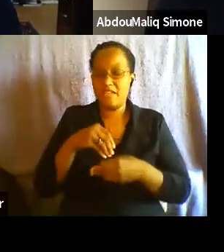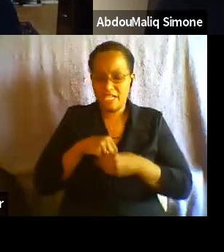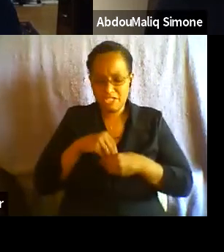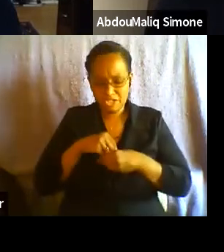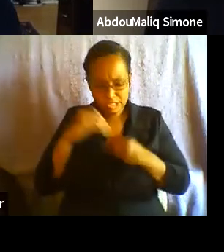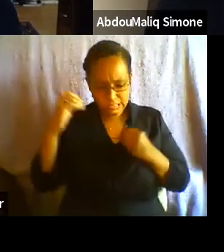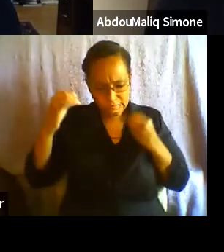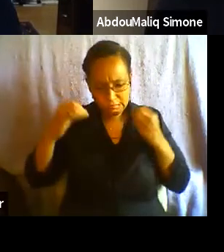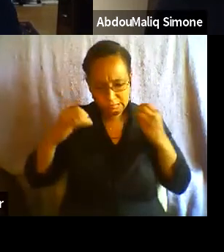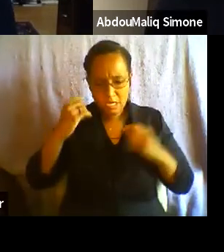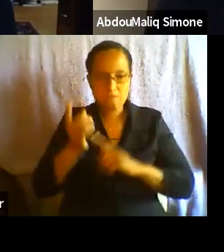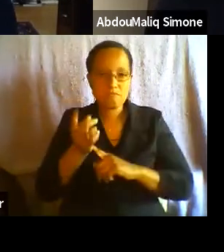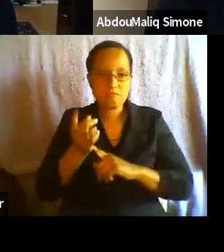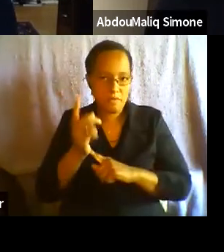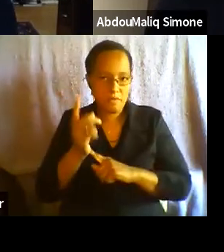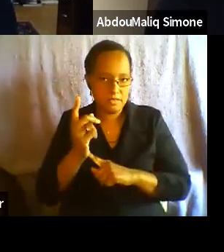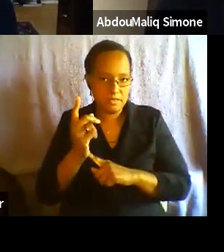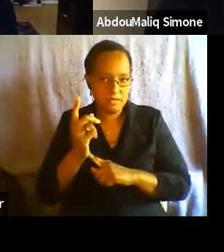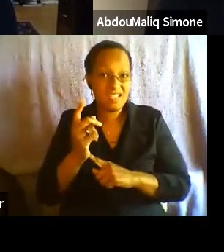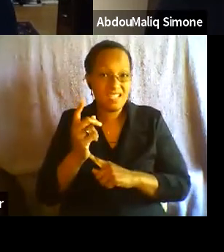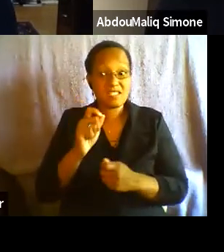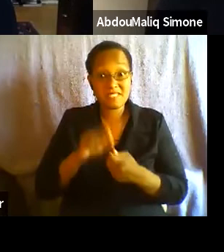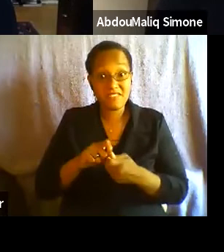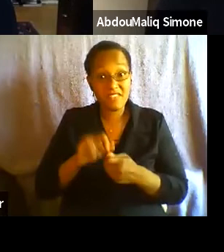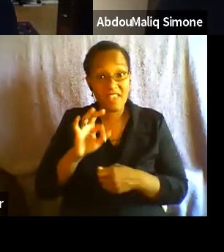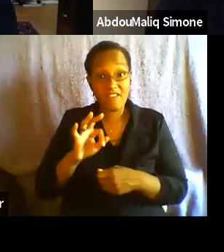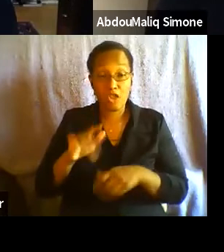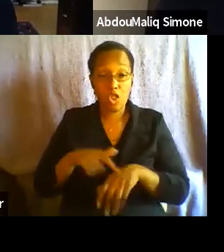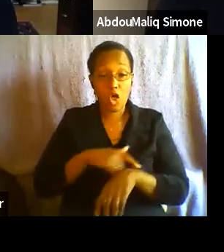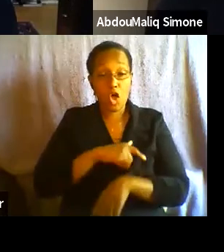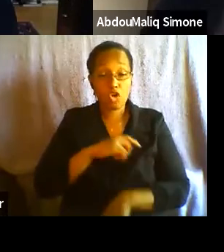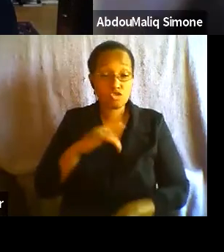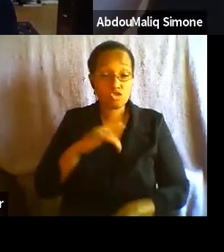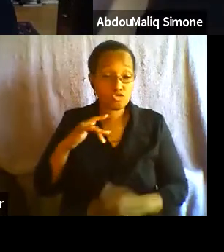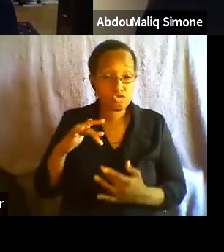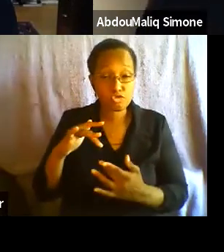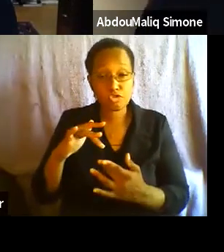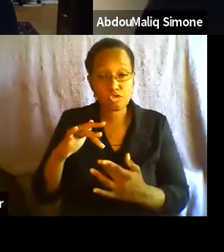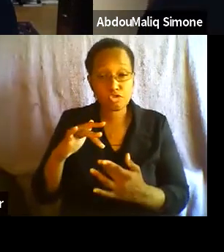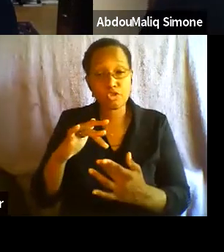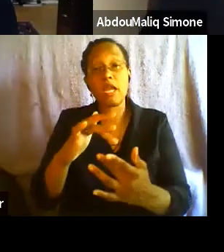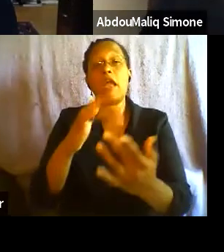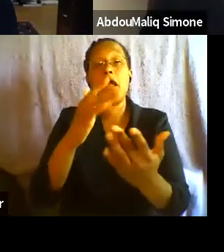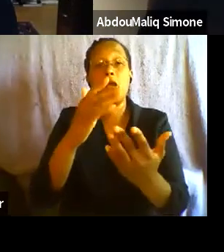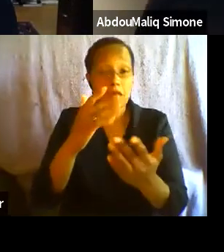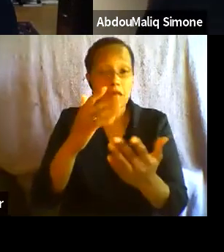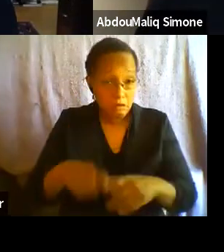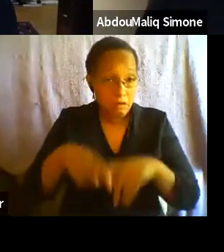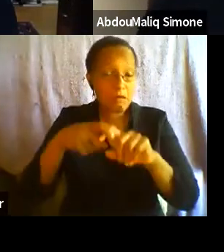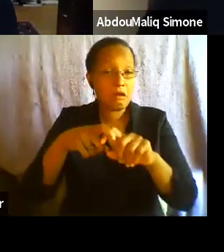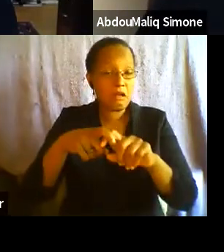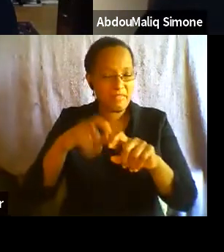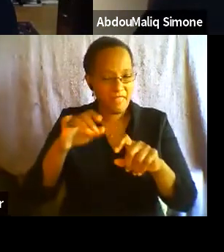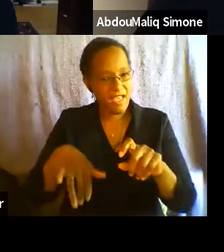particularly after making long journeys, the position of home in so-called rural